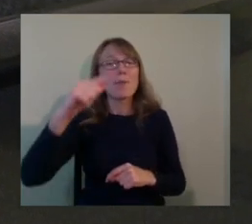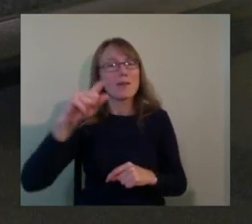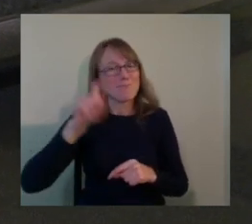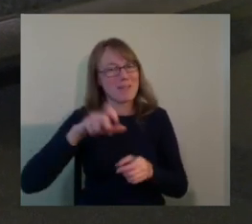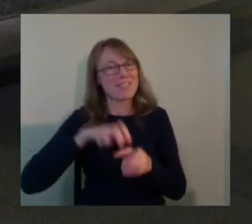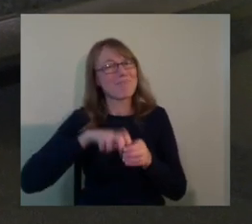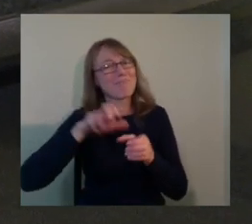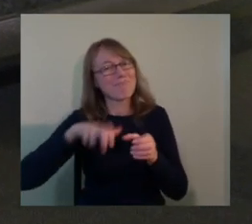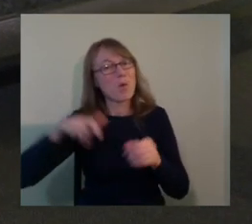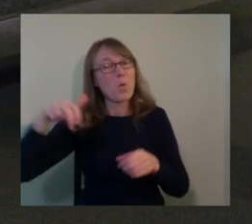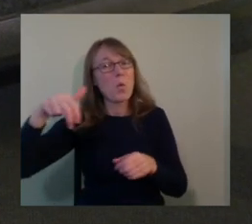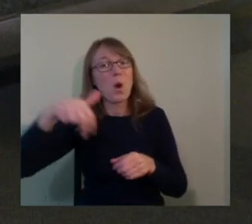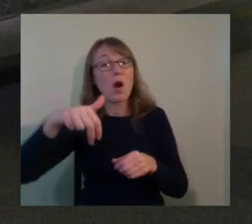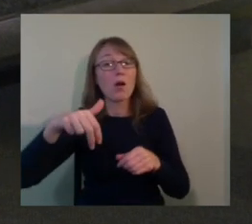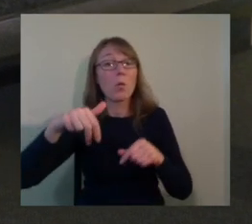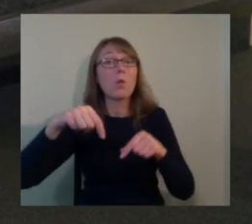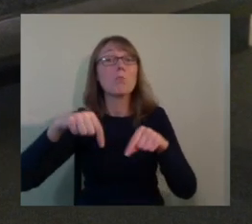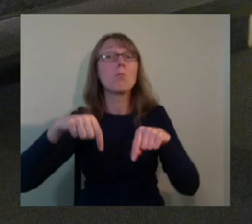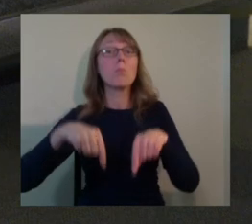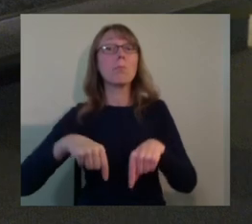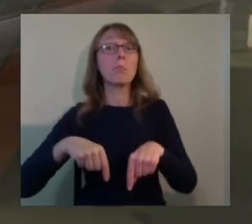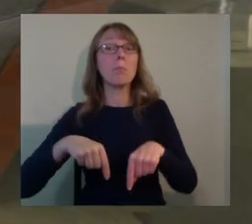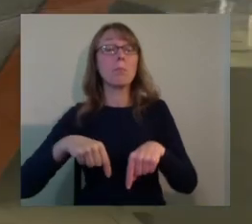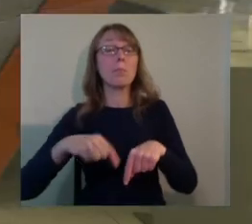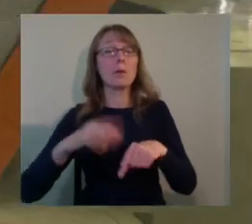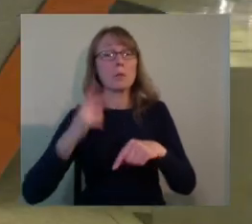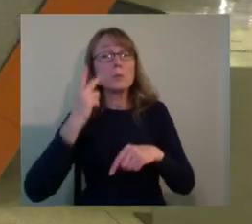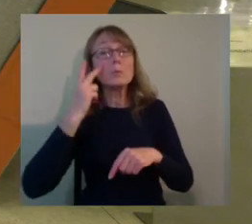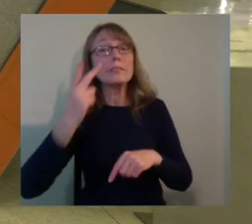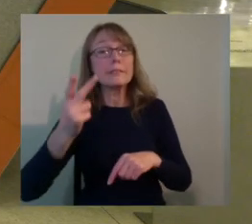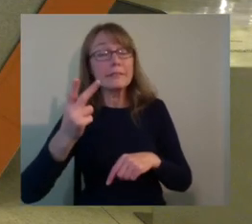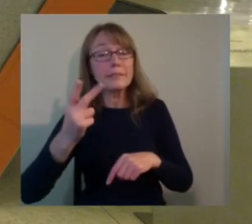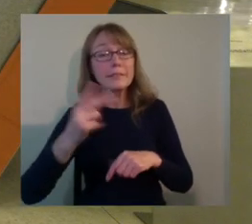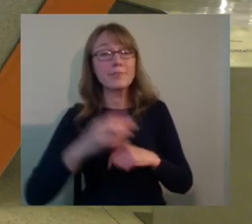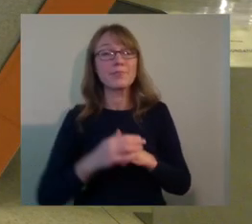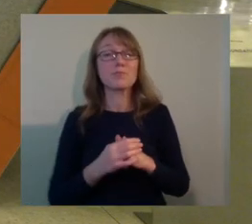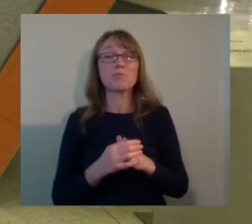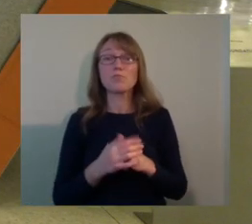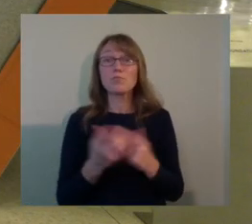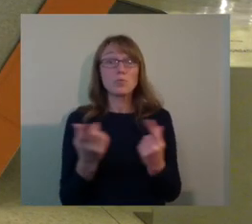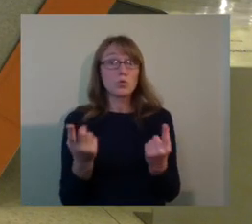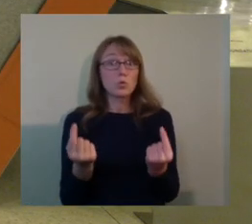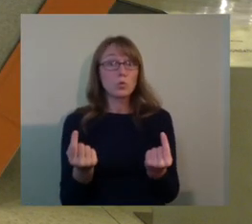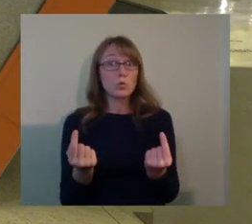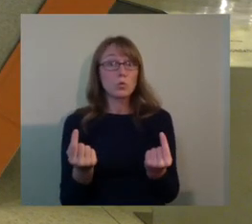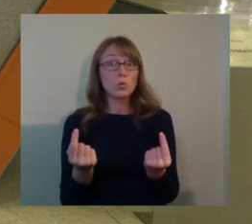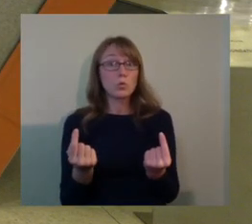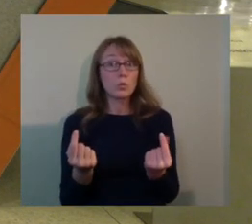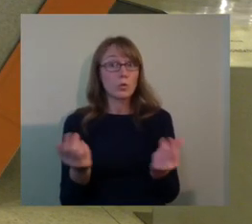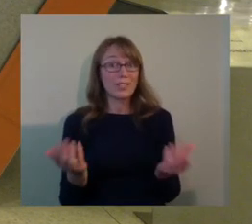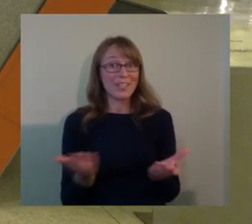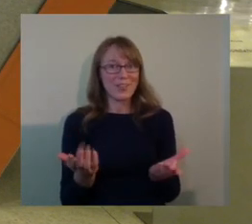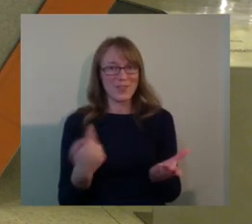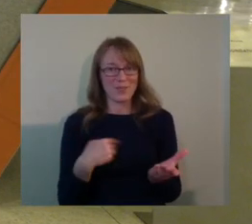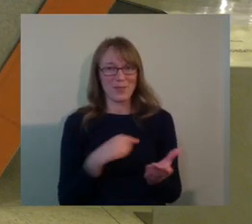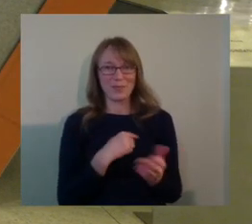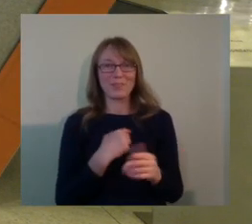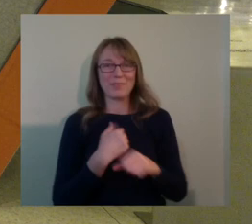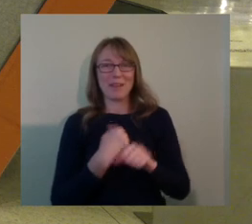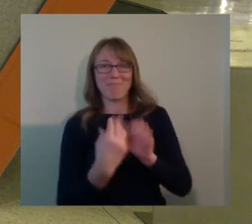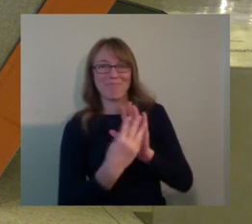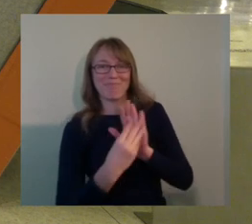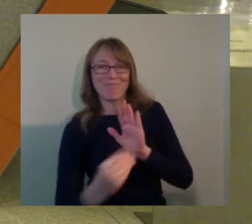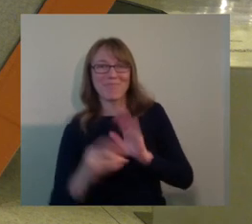of the top of the arch right here on the floor of the museum. The replica allows people to,